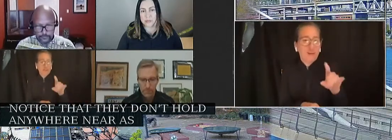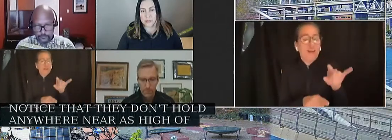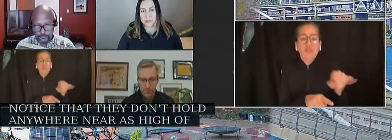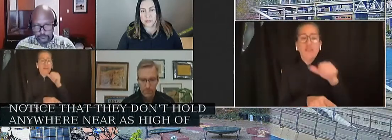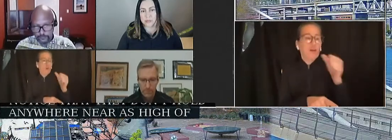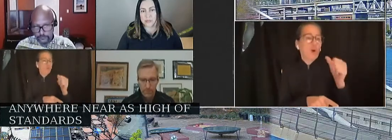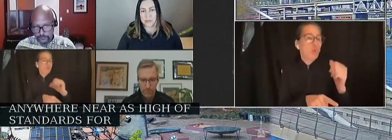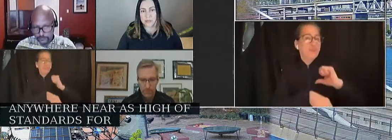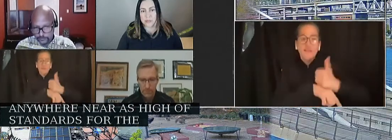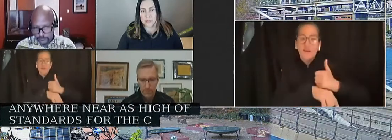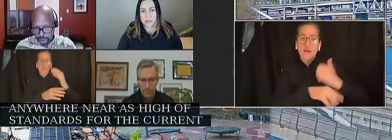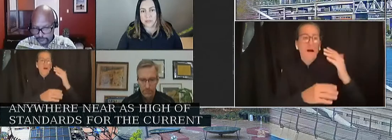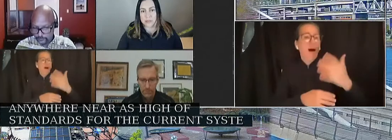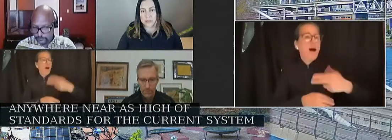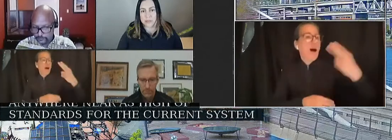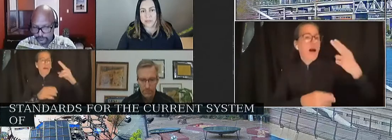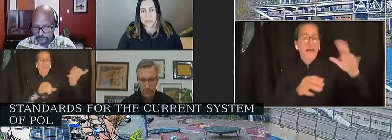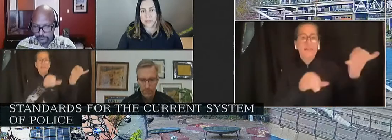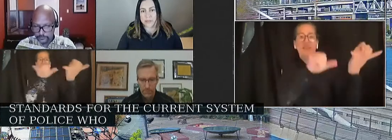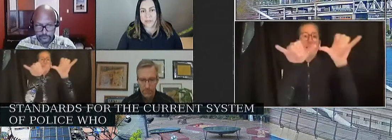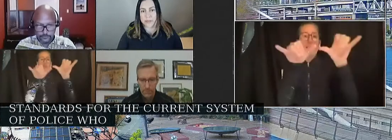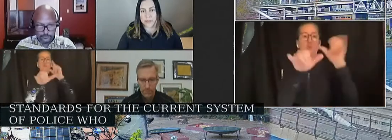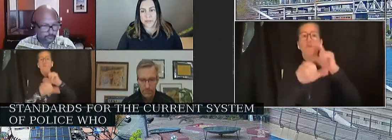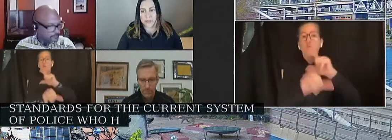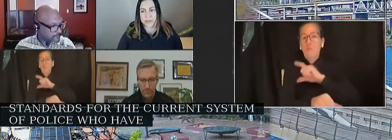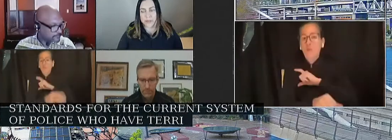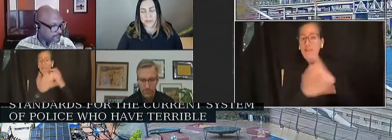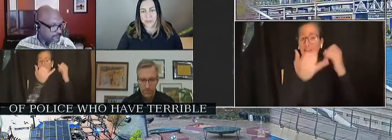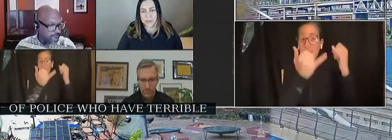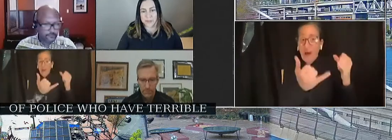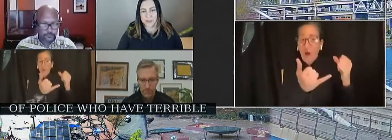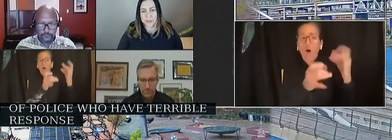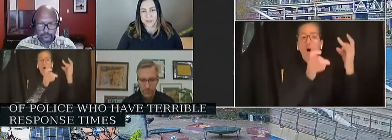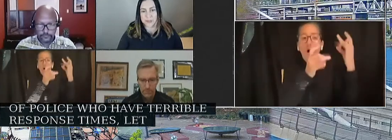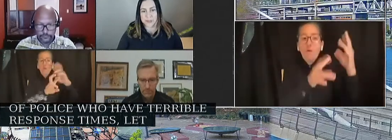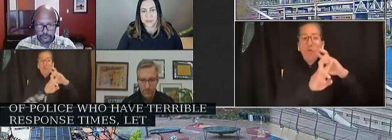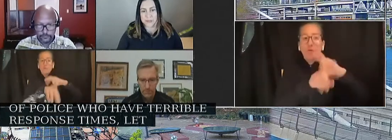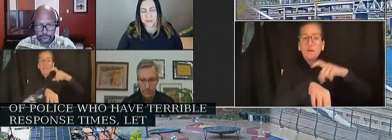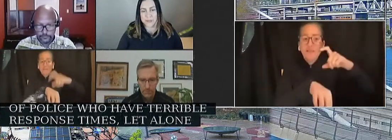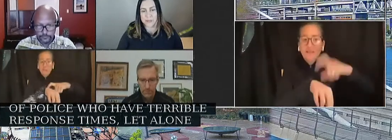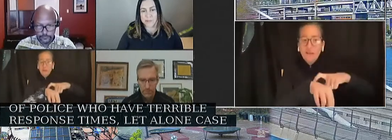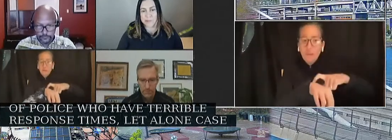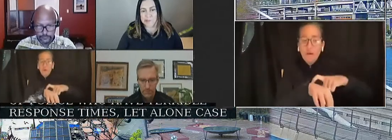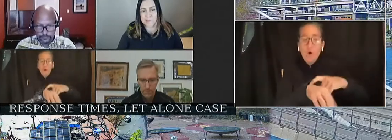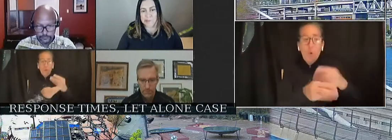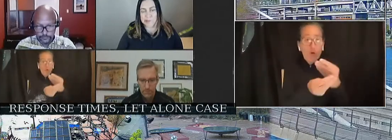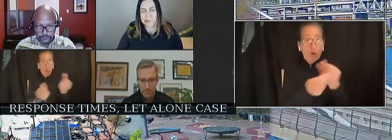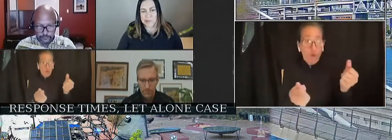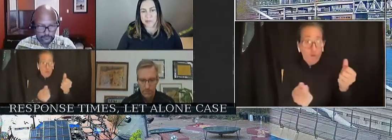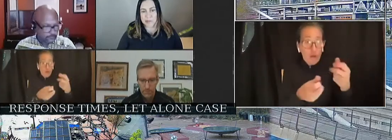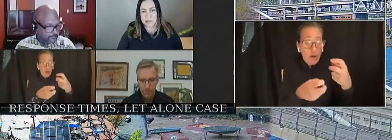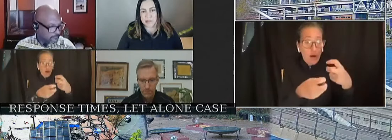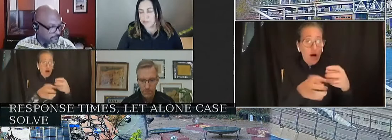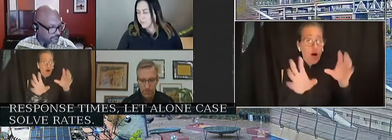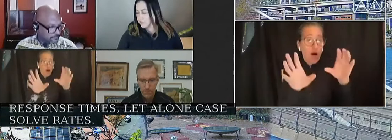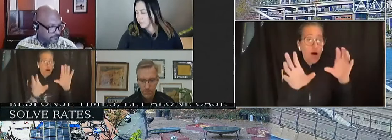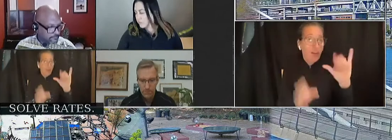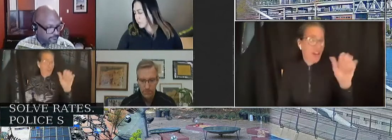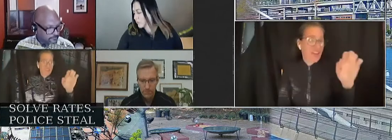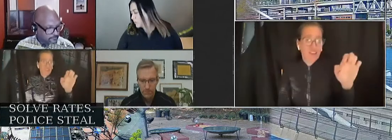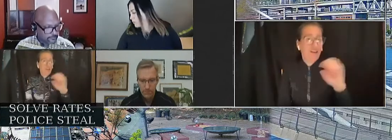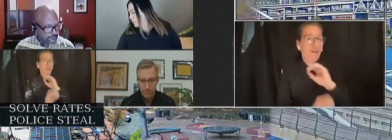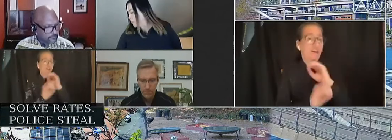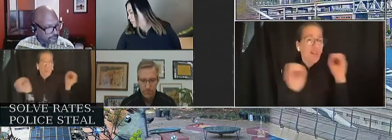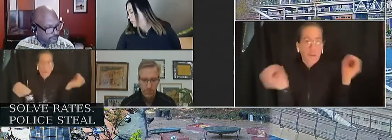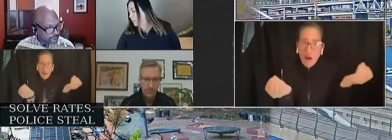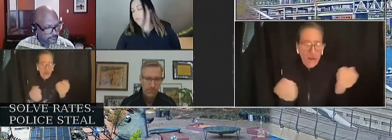current system of police who have terrible response times, let alone case solve rates. Police steal more through civil forfeiture in a year than is